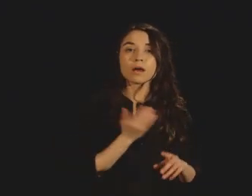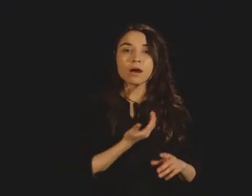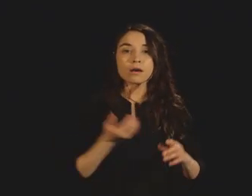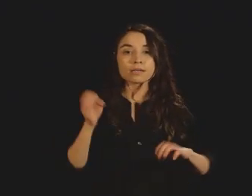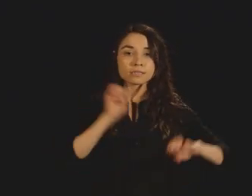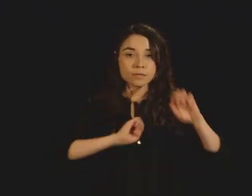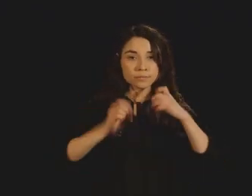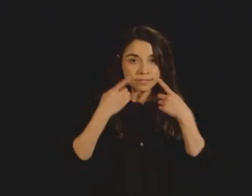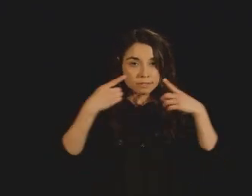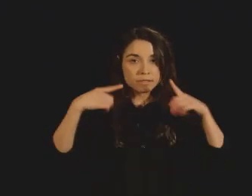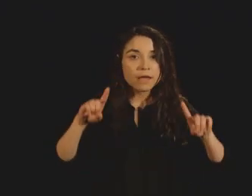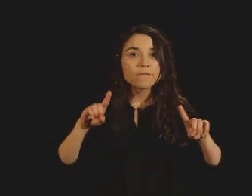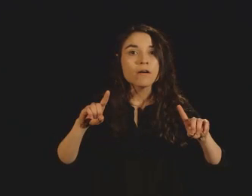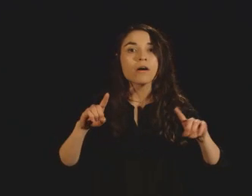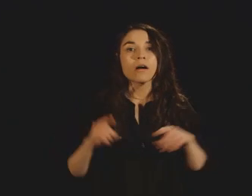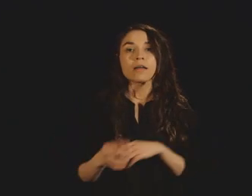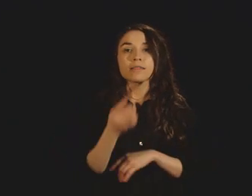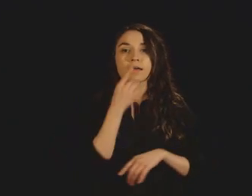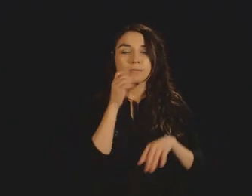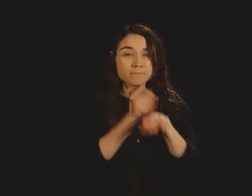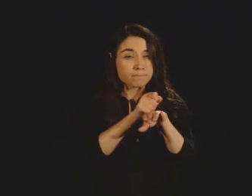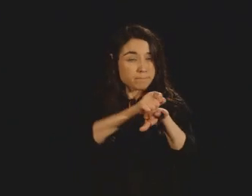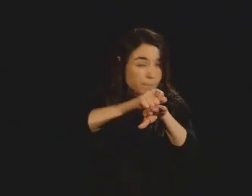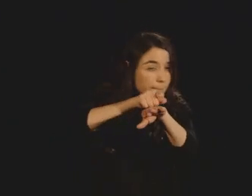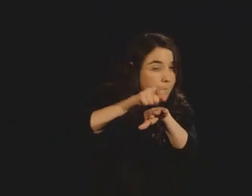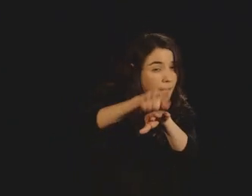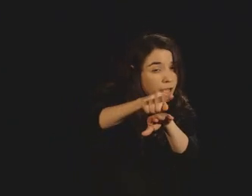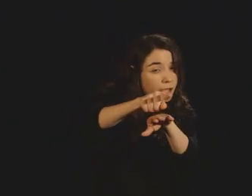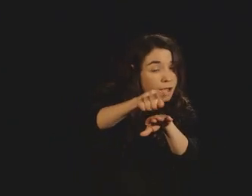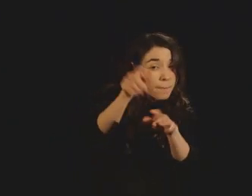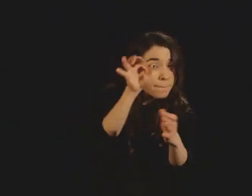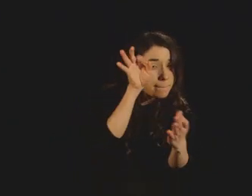how water bonds to its neighbors and interacts and behaves.